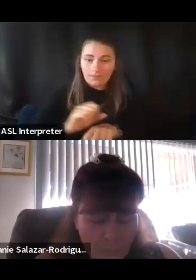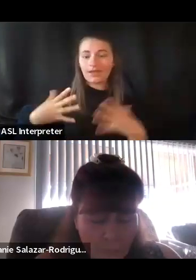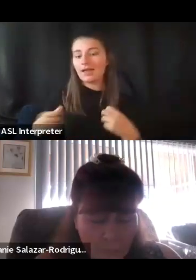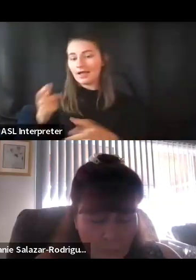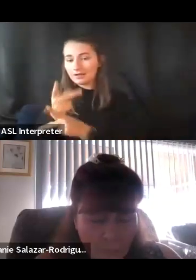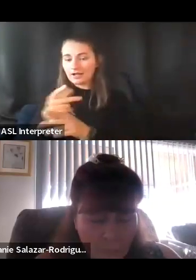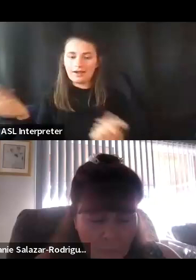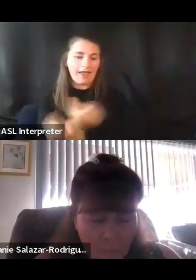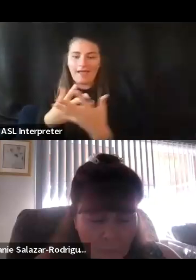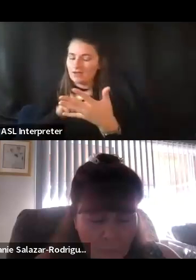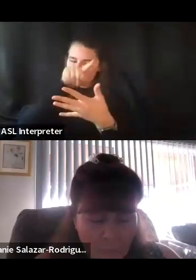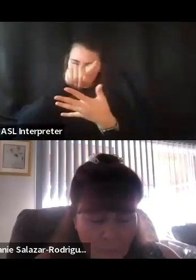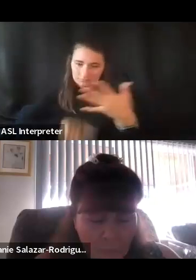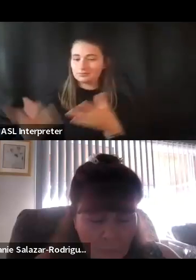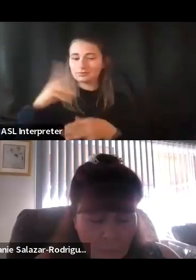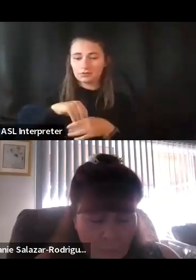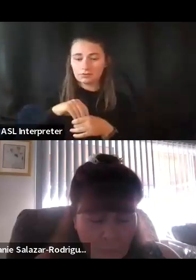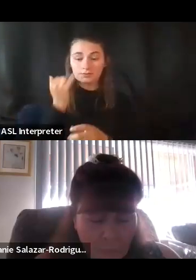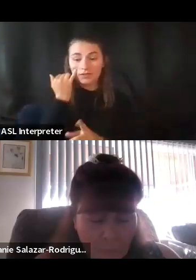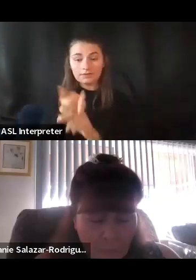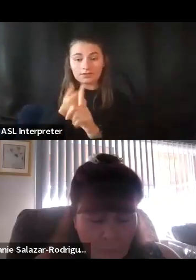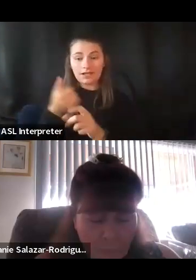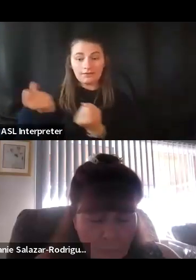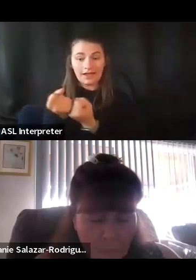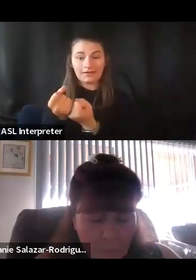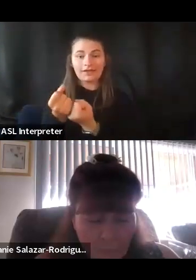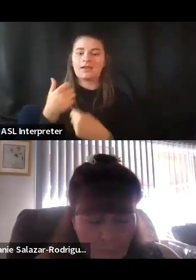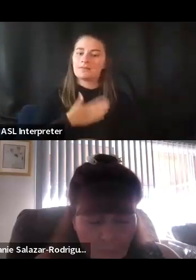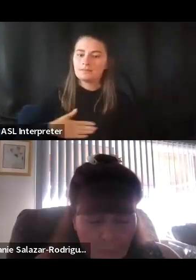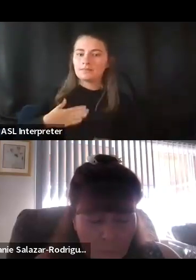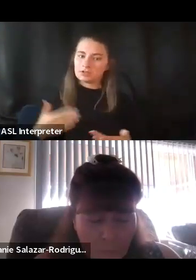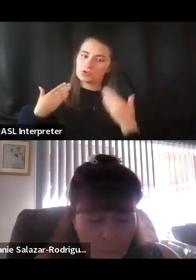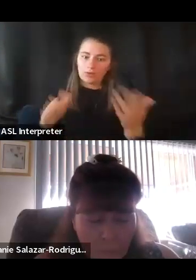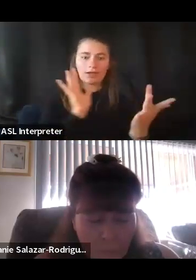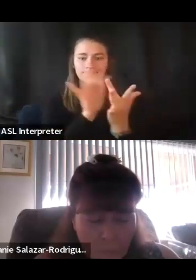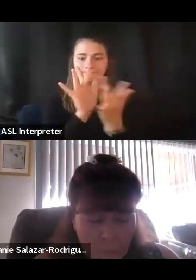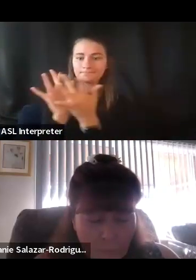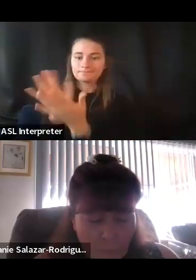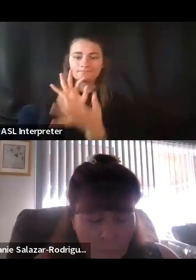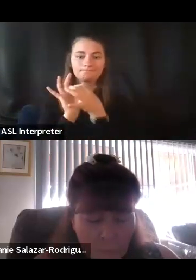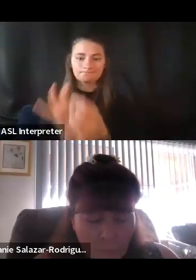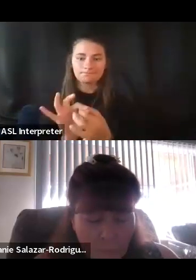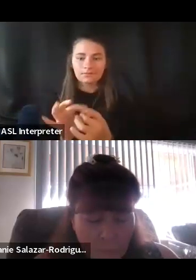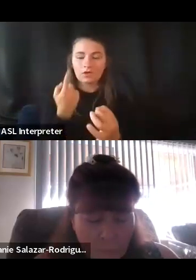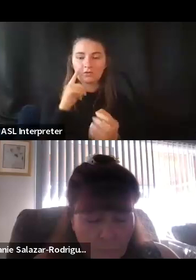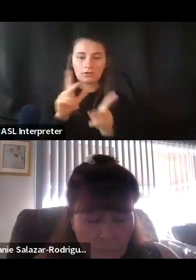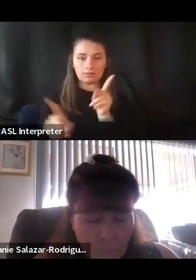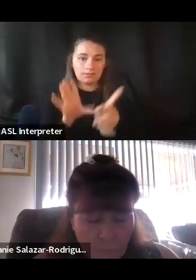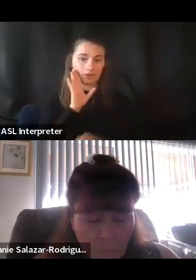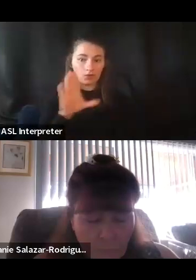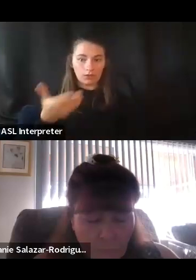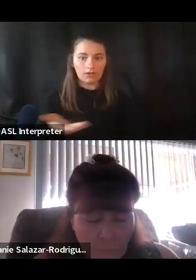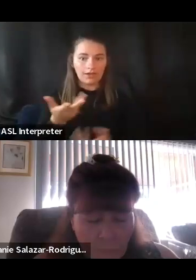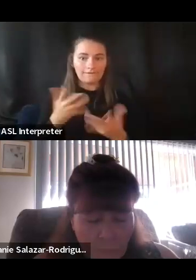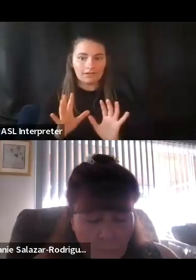falls underneath there. So if you're an advocate, please get to know those people that ended up, that end up getting hired for those positions and get ready to work closely